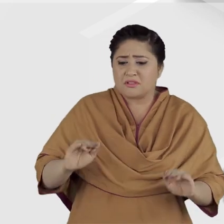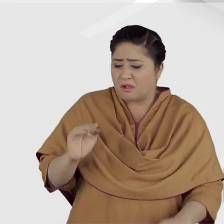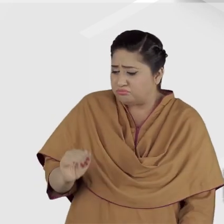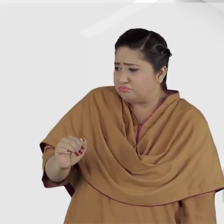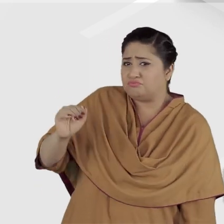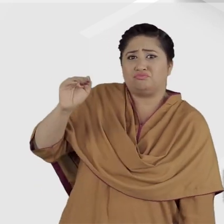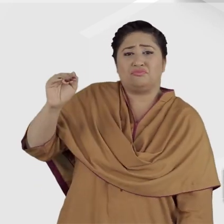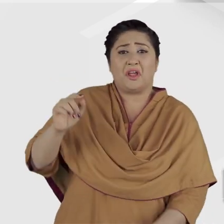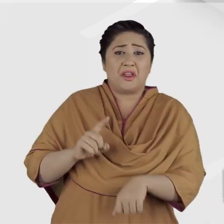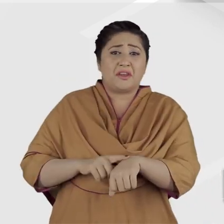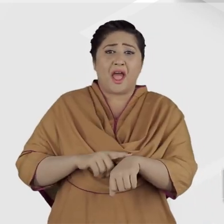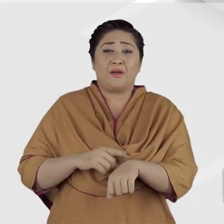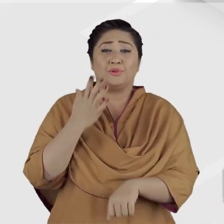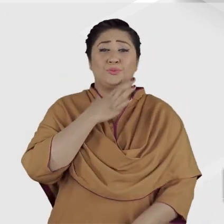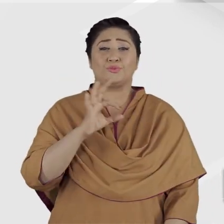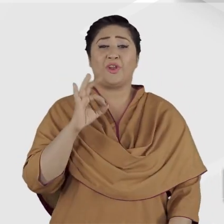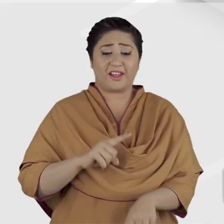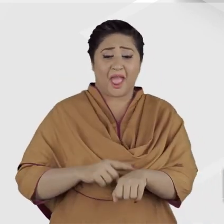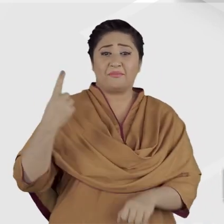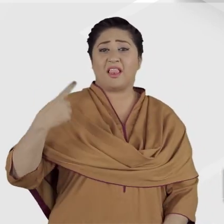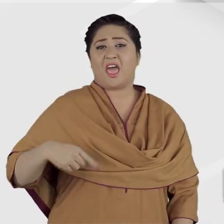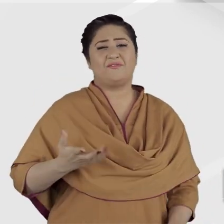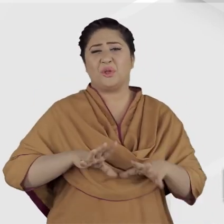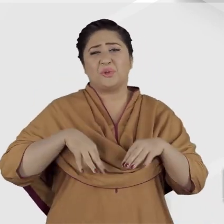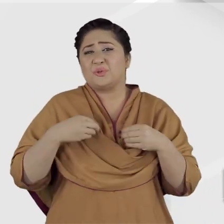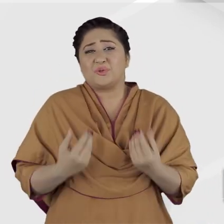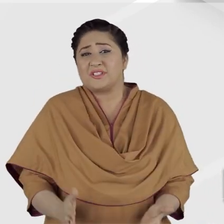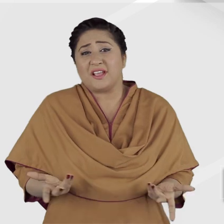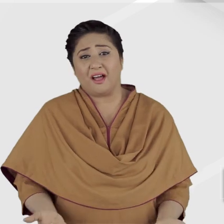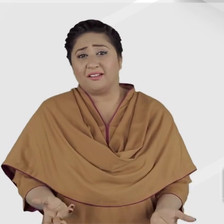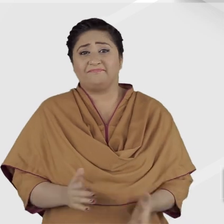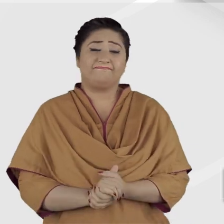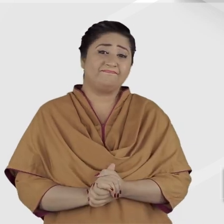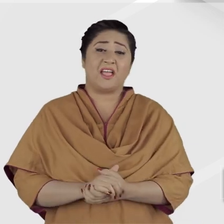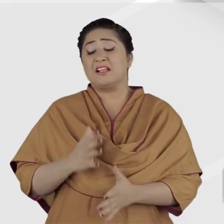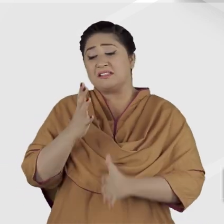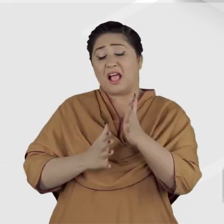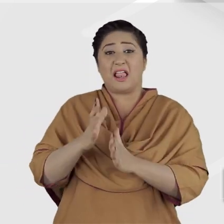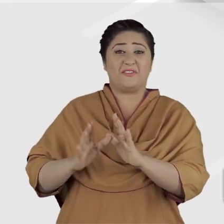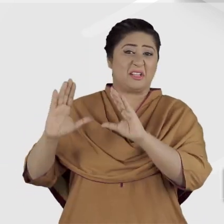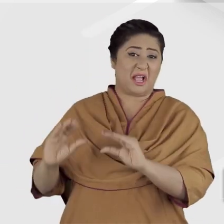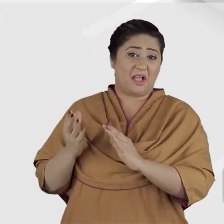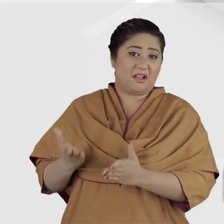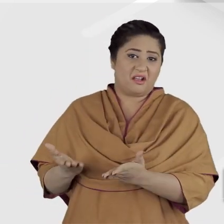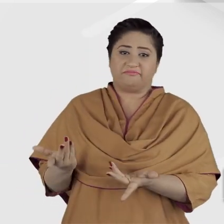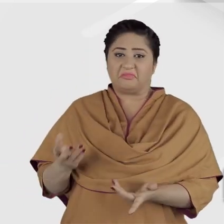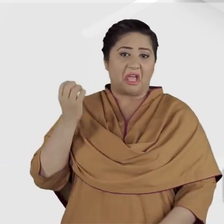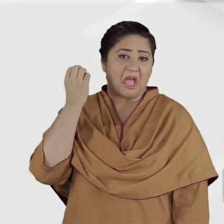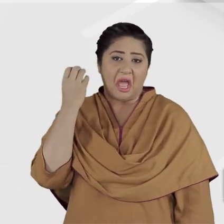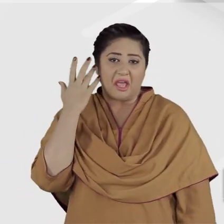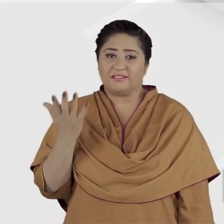deaf children grow out of that crucial early language acquisition phase. Their lack of language